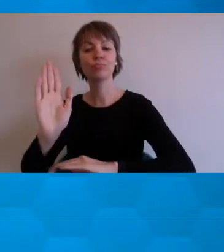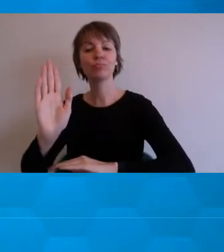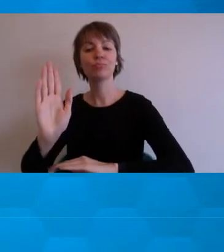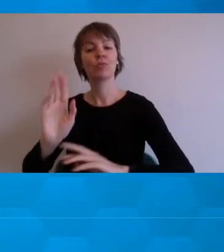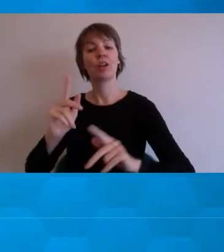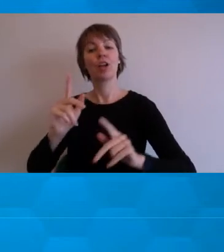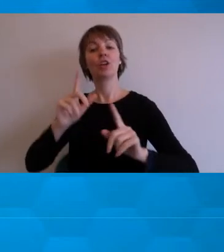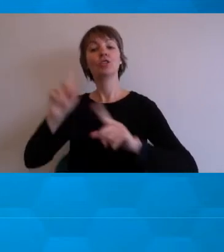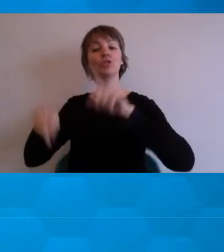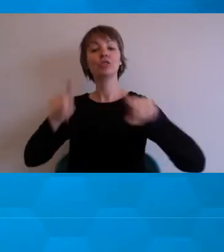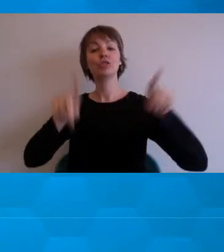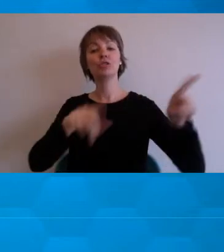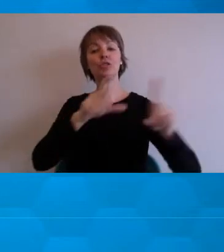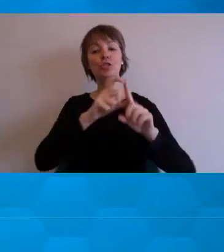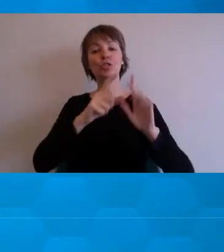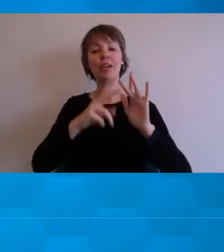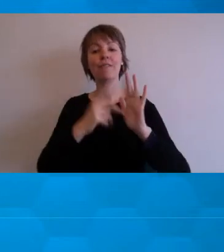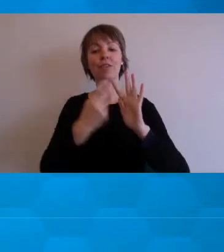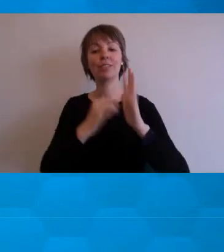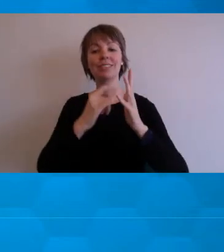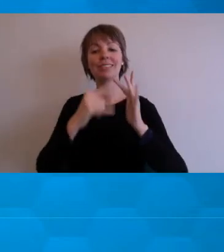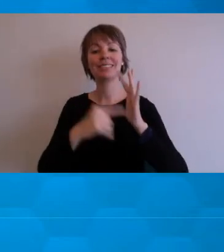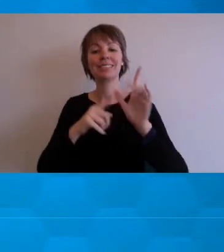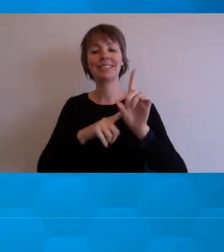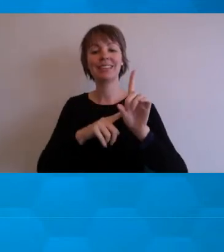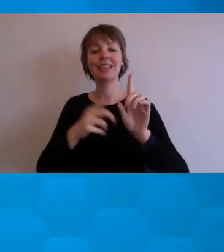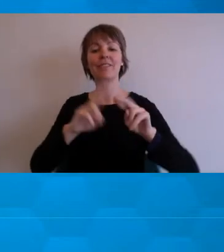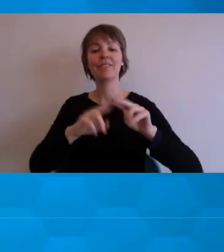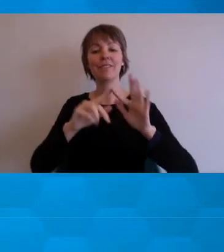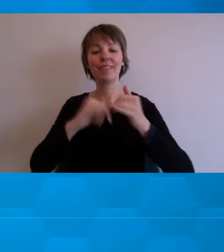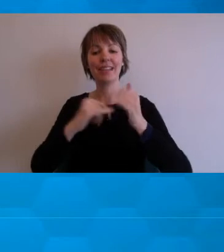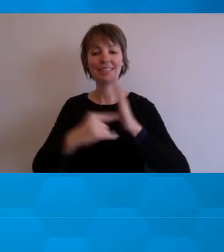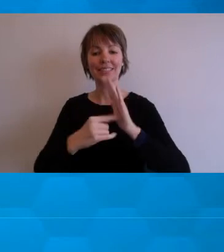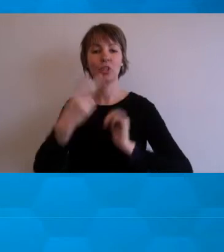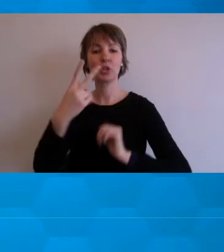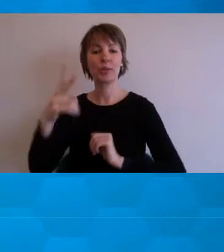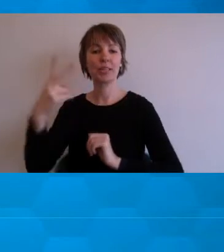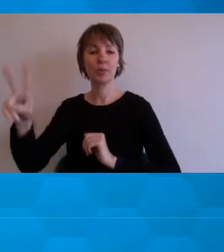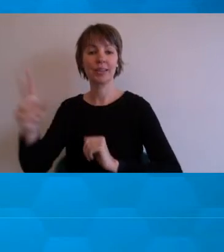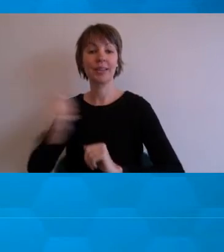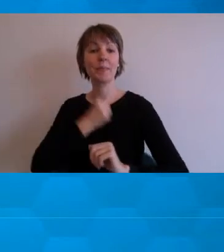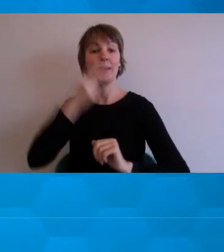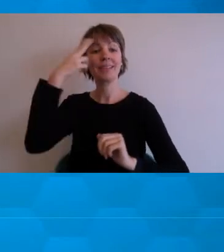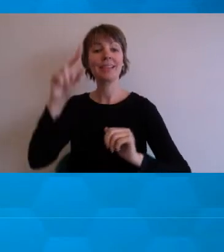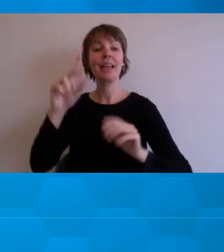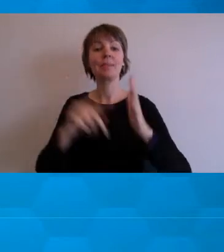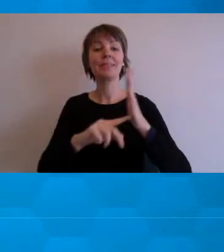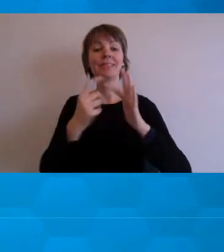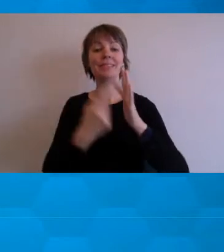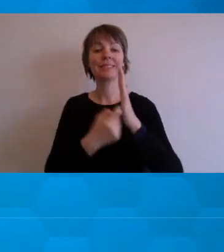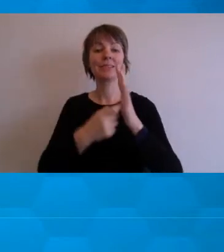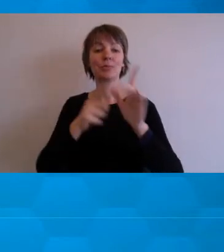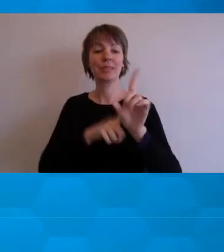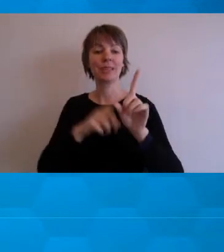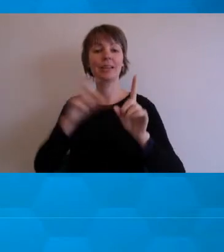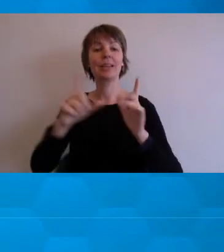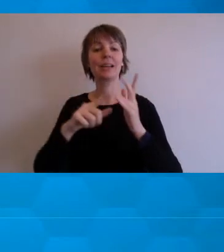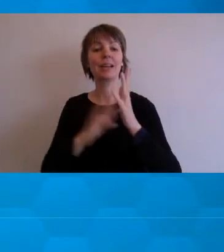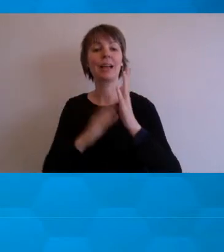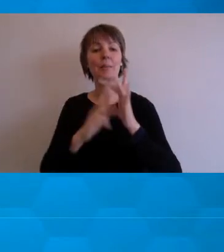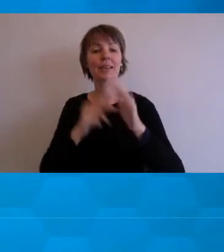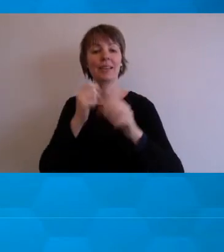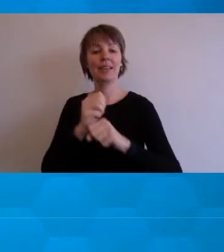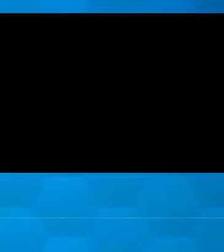2020. My name is Terry Cumming, and I am the Academic Lead Education for the Disability Innovation Institute,